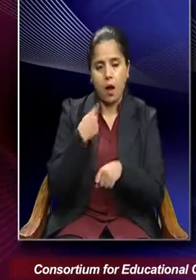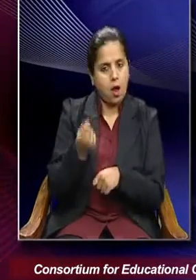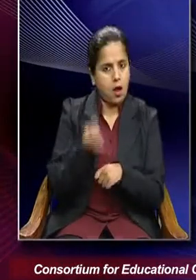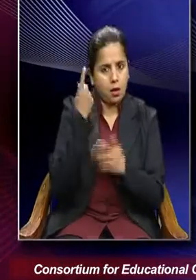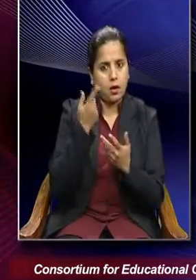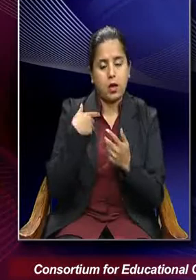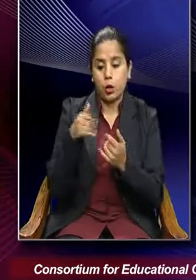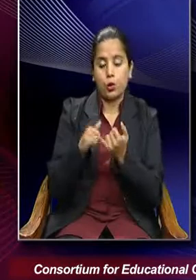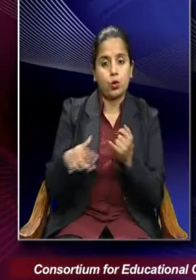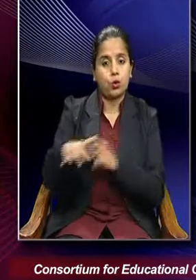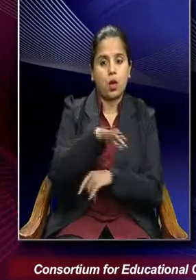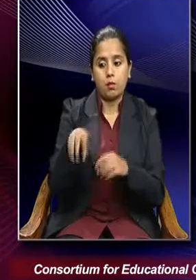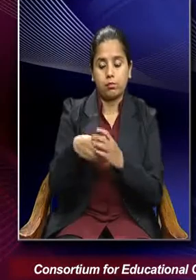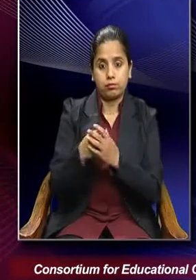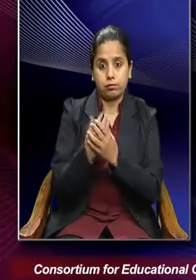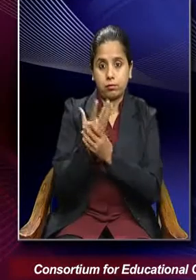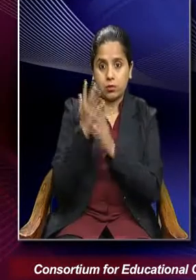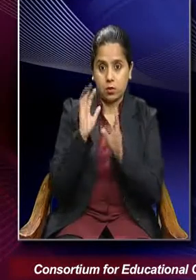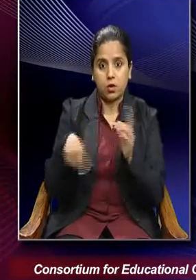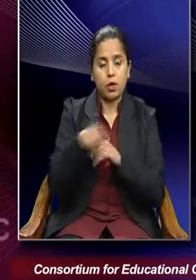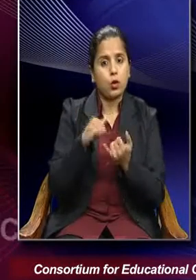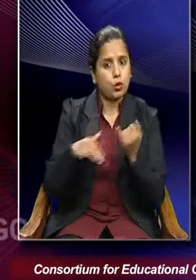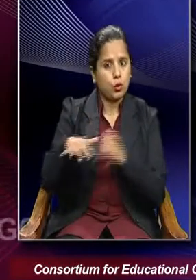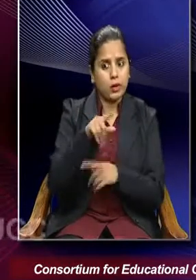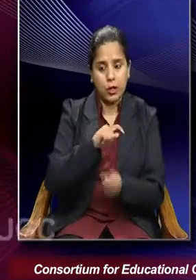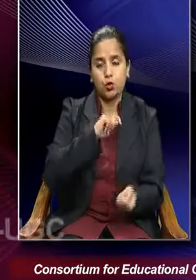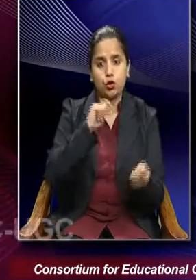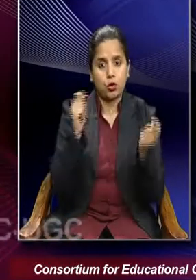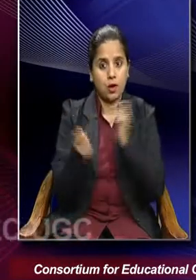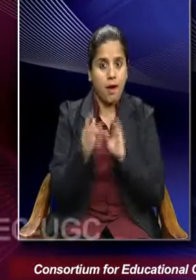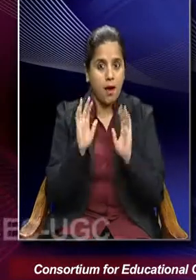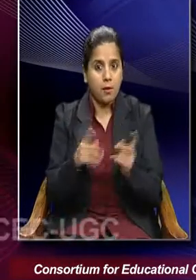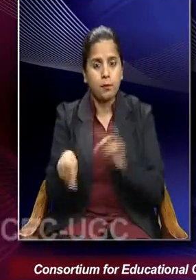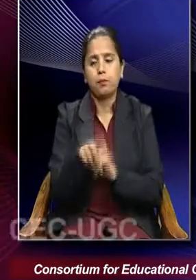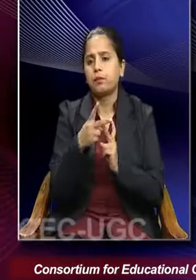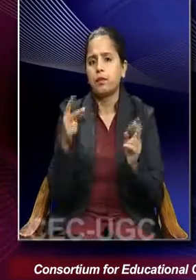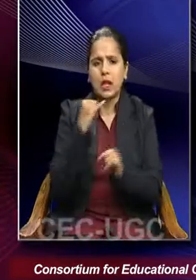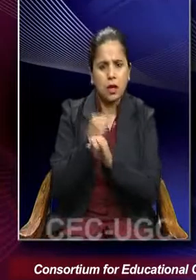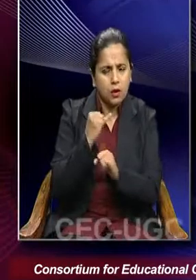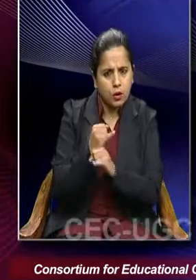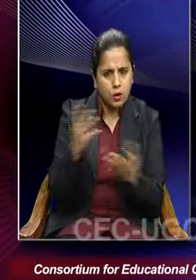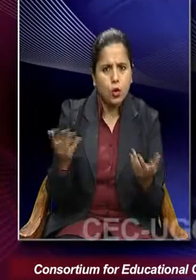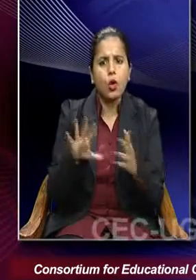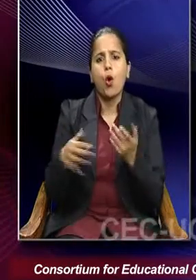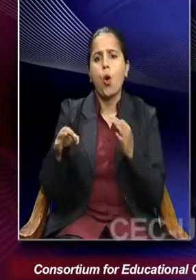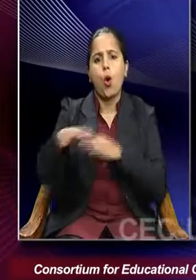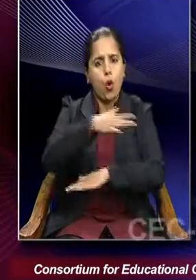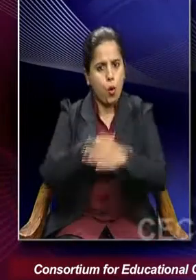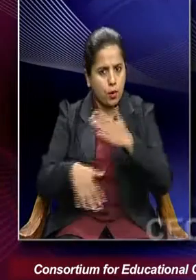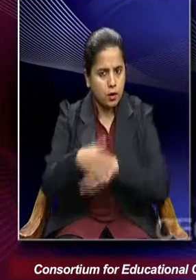as society evolves, as society changes, institutions, organization,